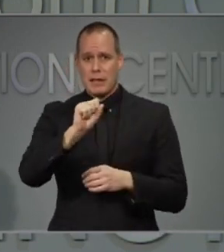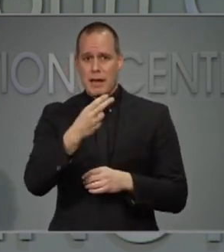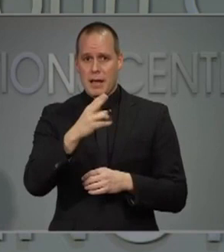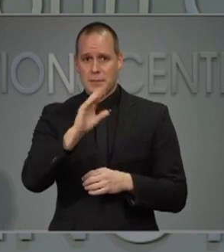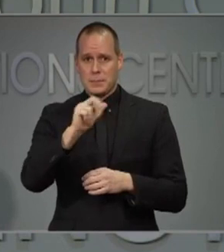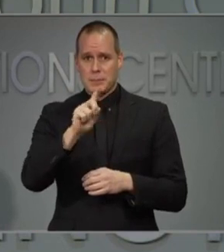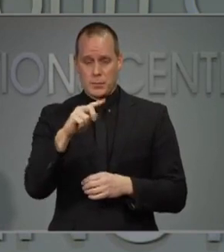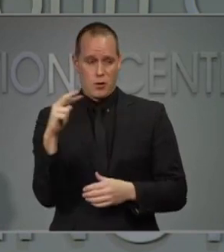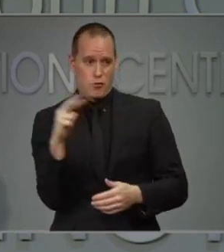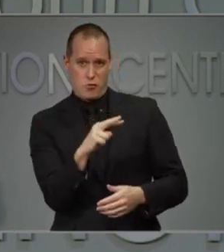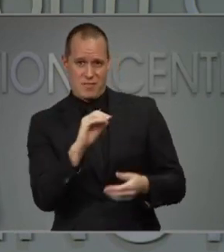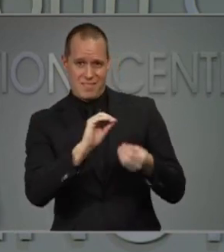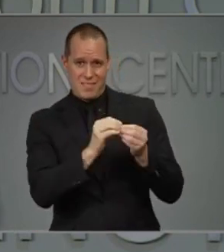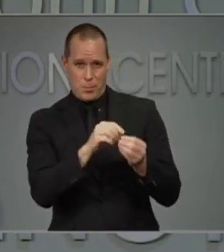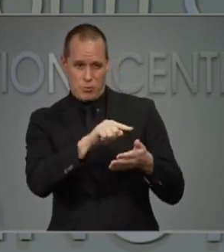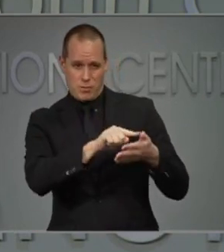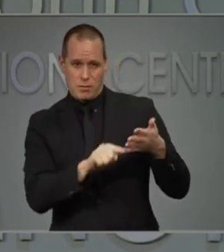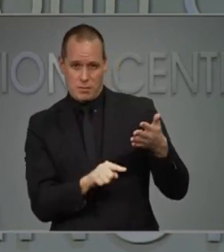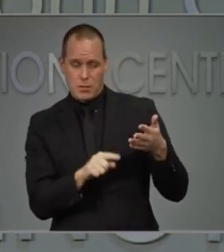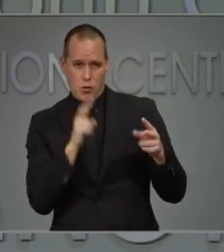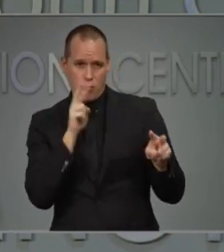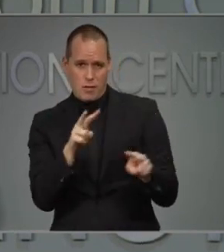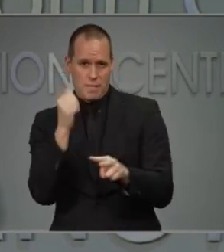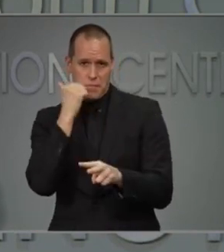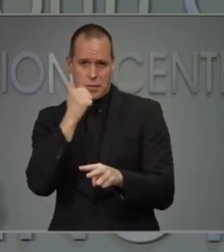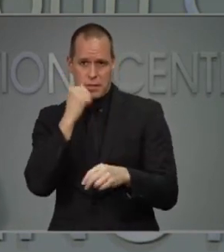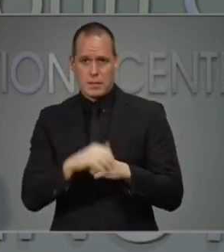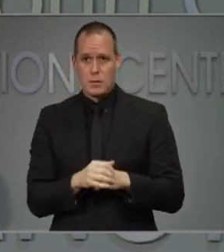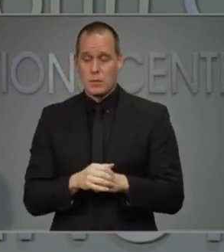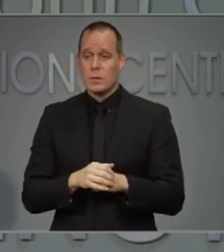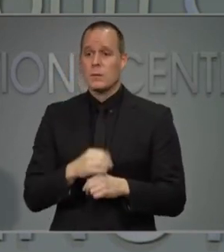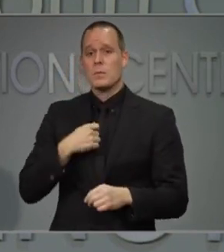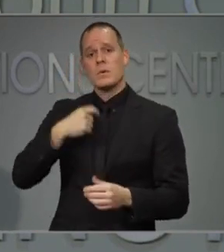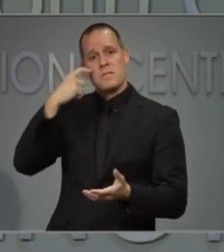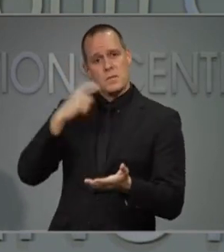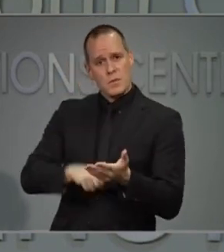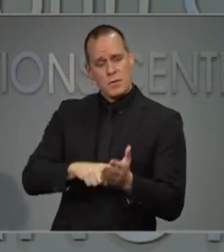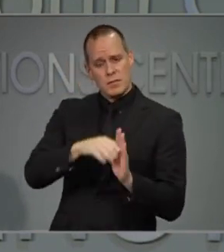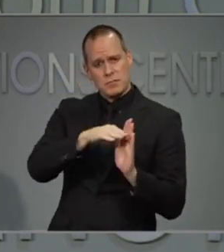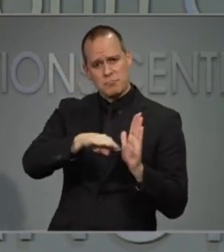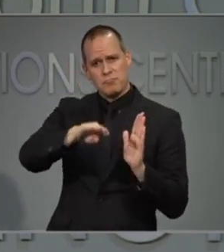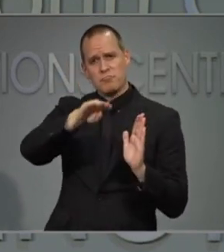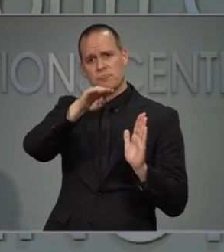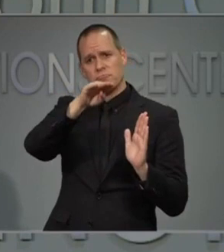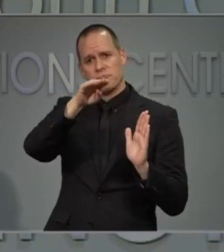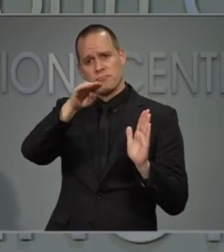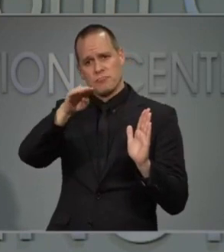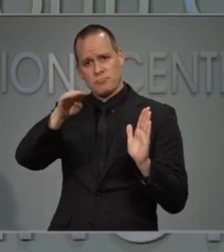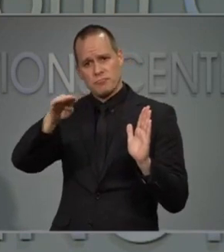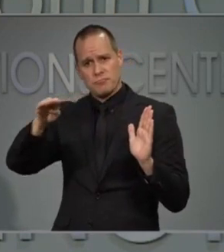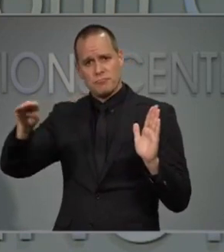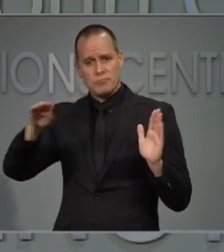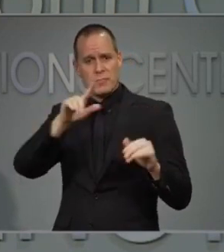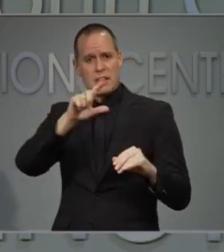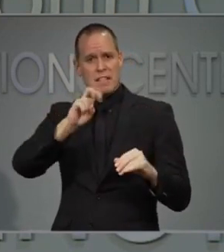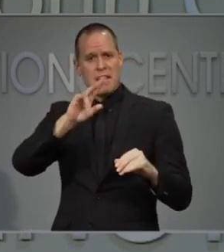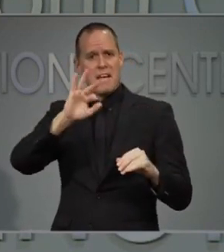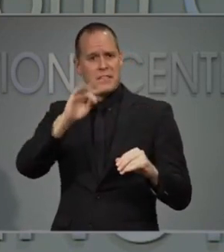We're seeing some leveling and I hope to see more. We know what helps push down these numbers.